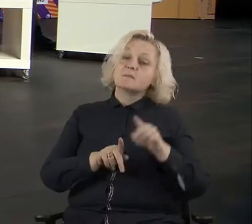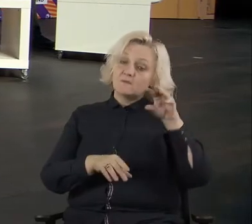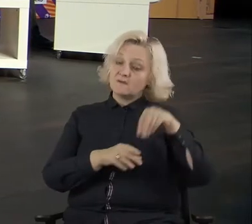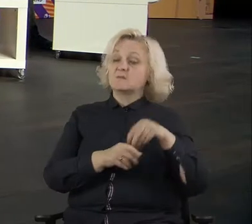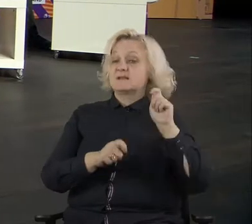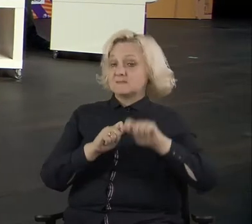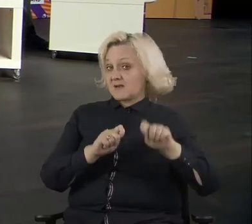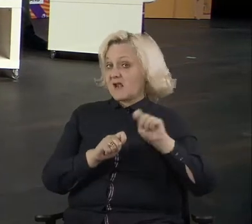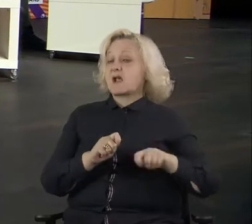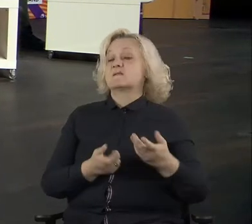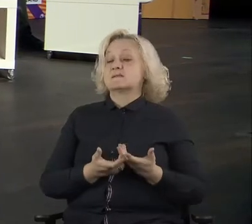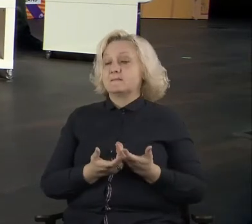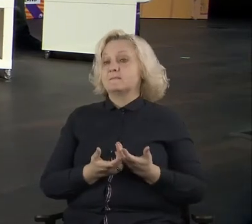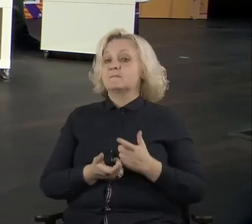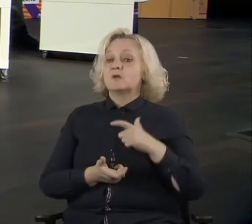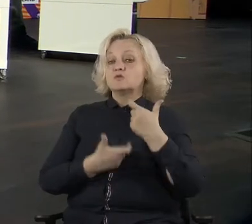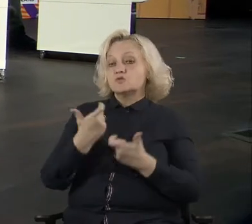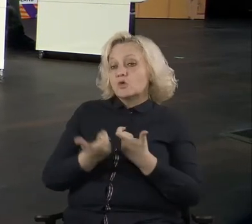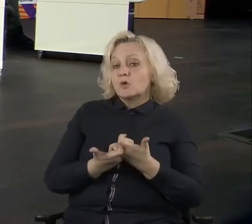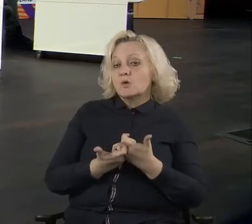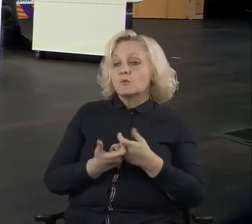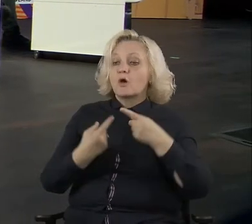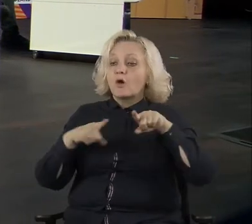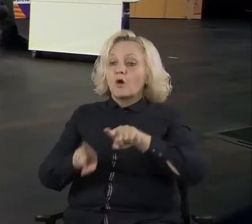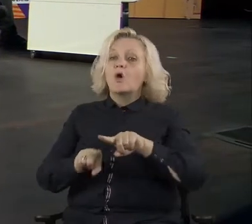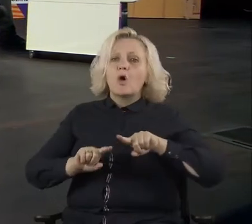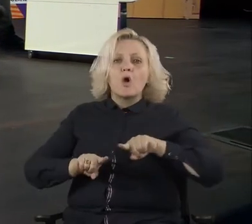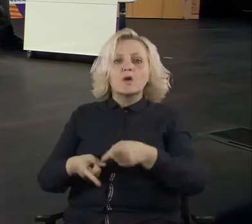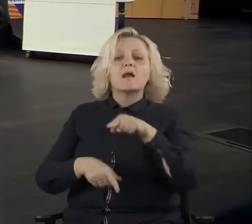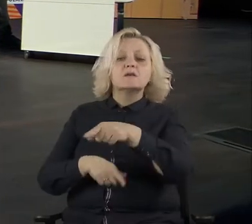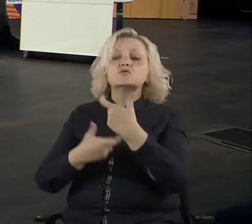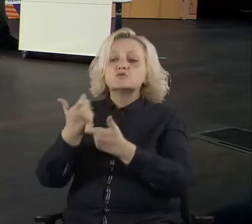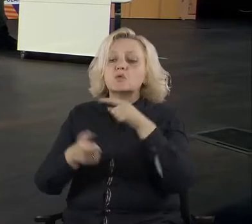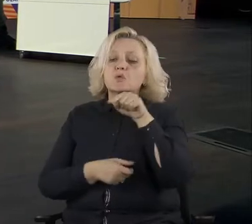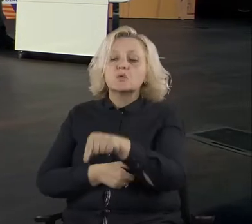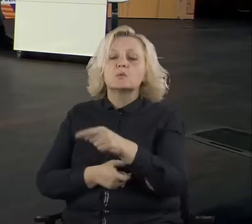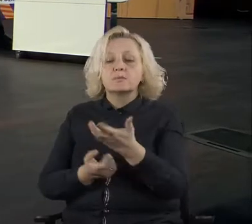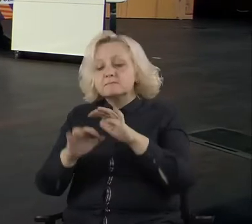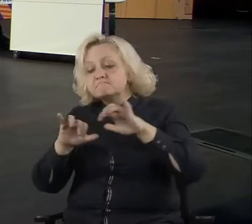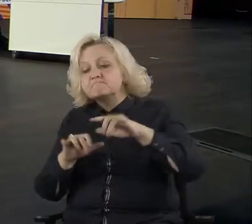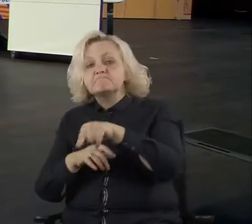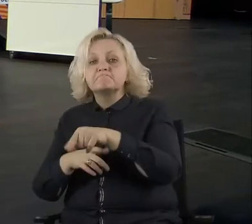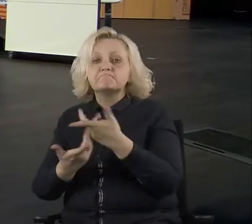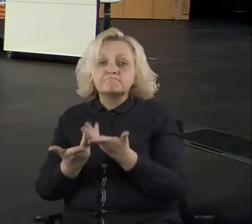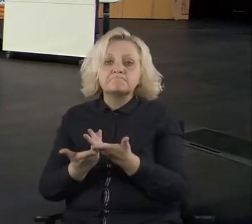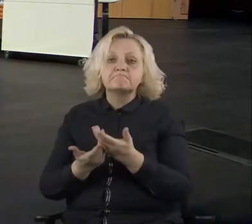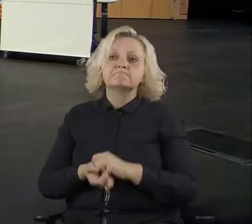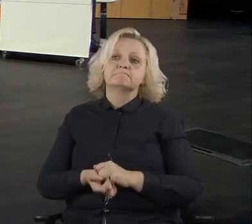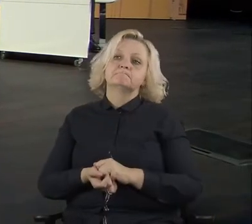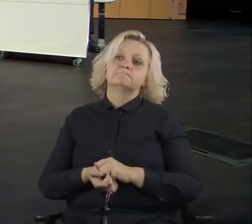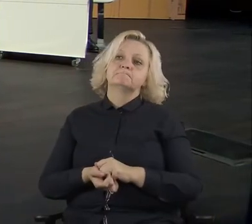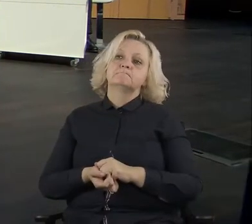is doing, uh, with the base of those decisions. But, but then there is a question about how to allow,